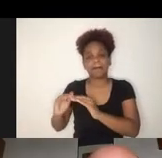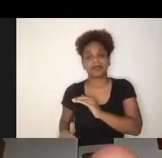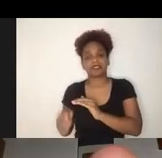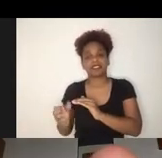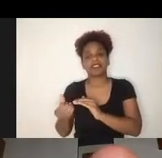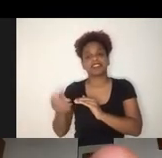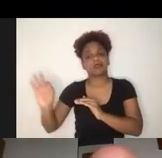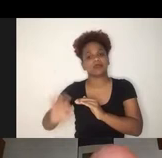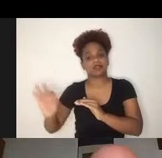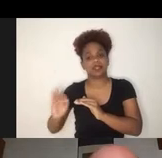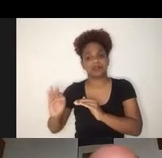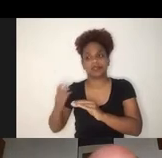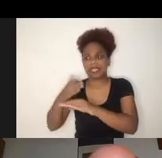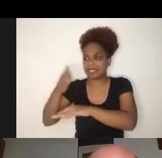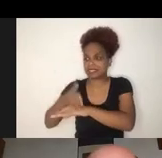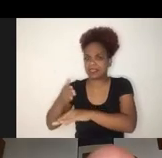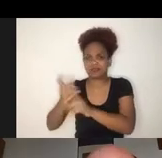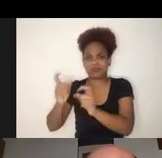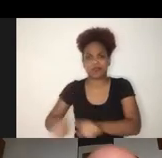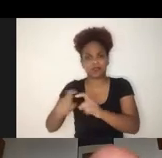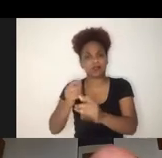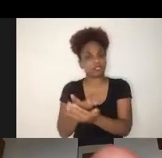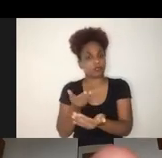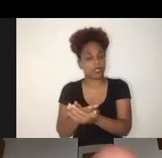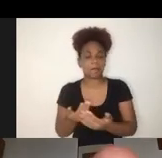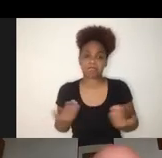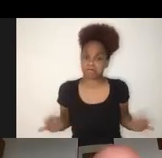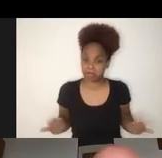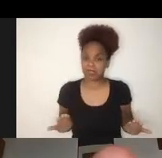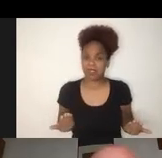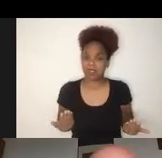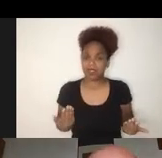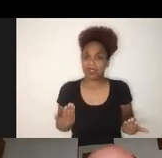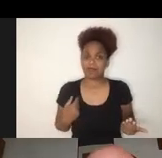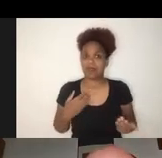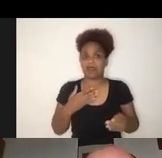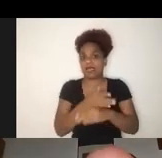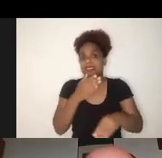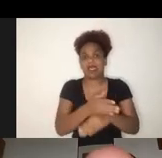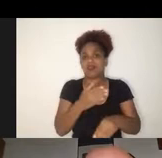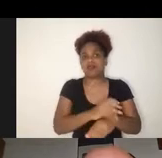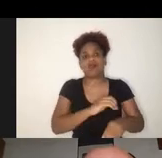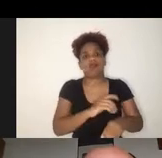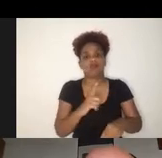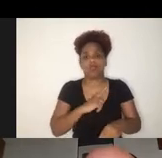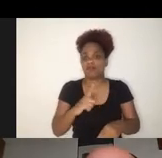schoolwork. It doesn't mean continuous access, but can be sporadically having a computer